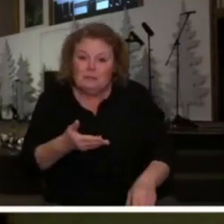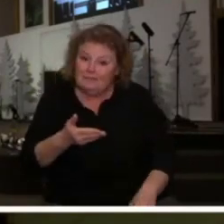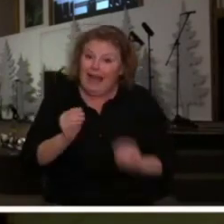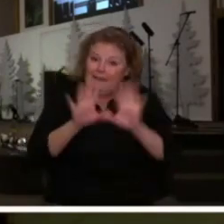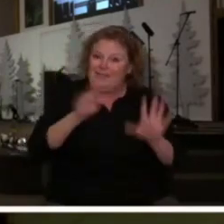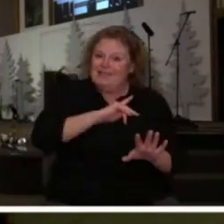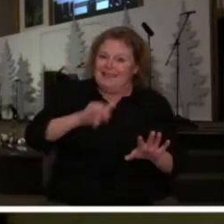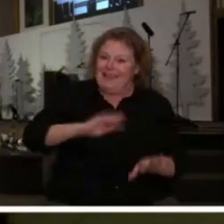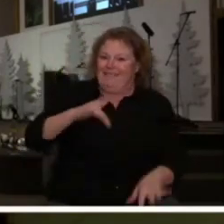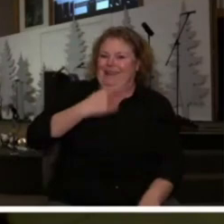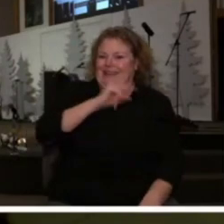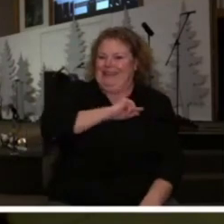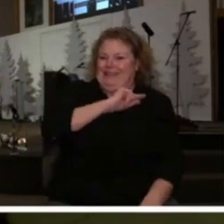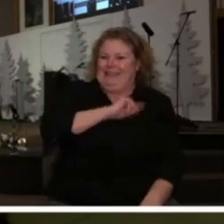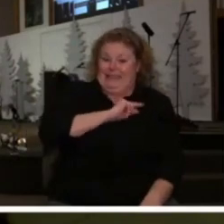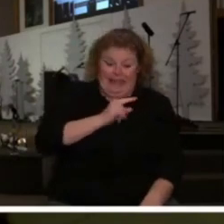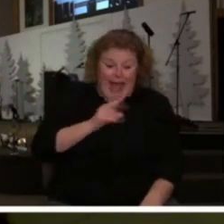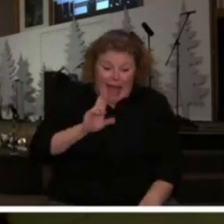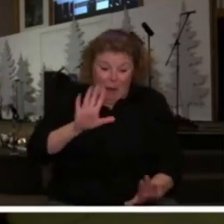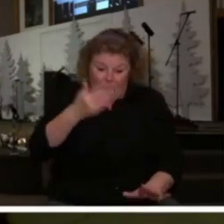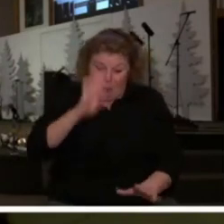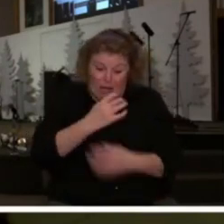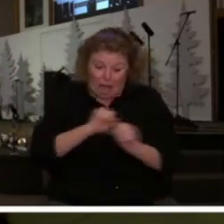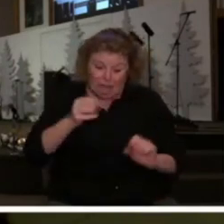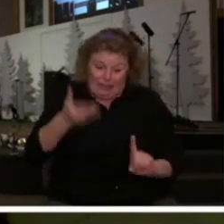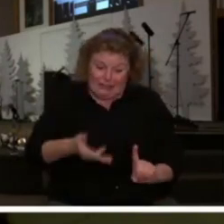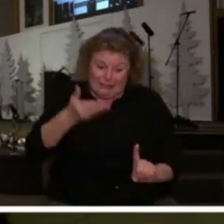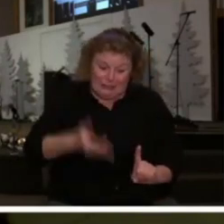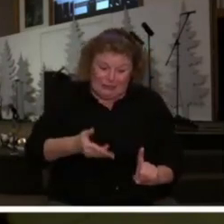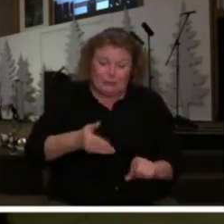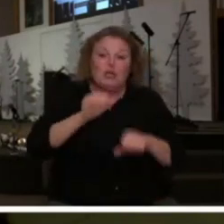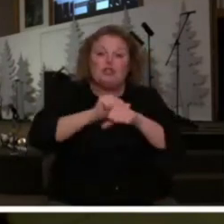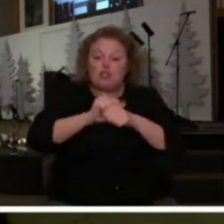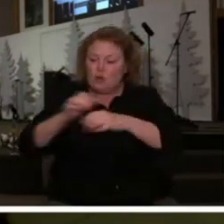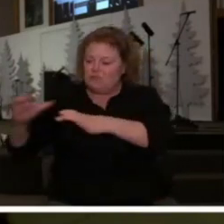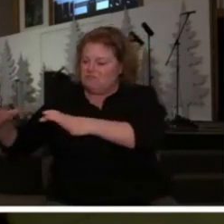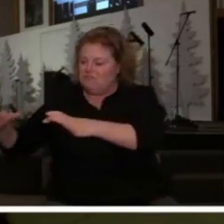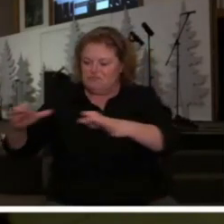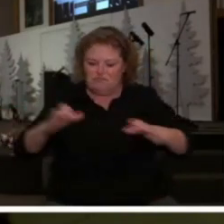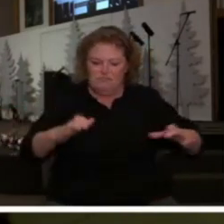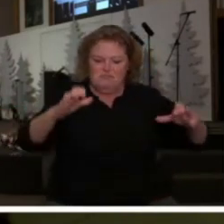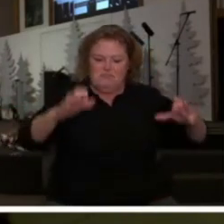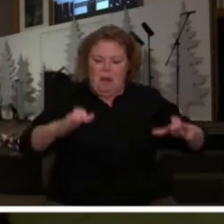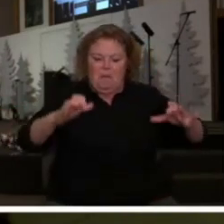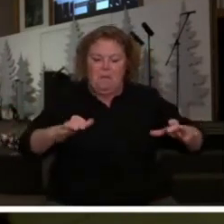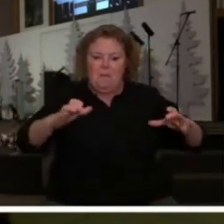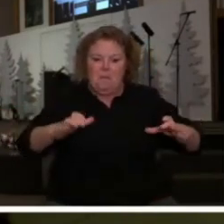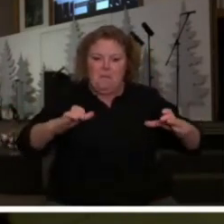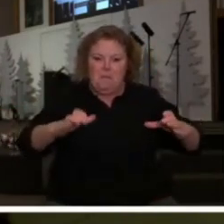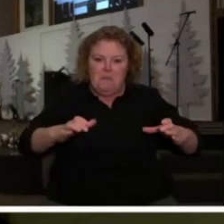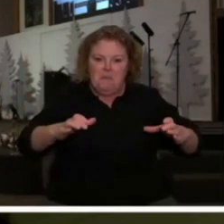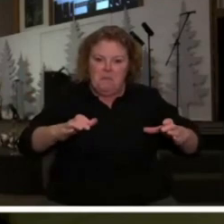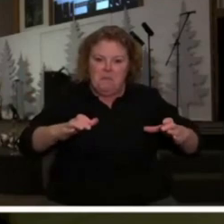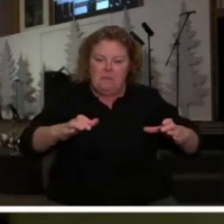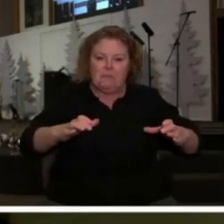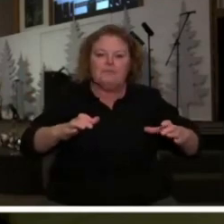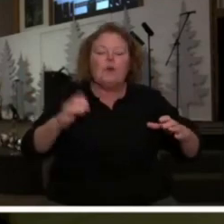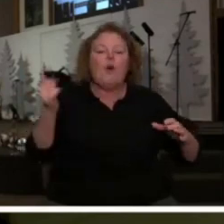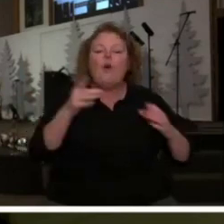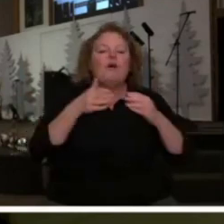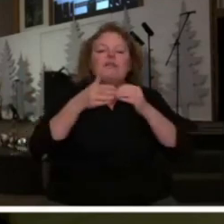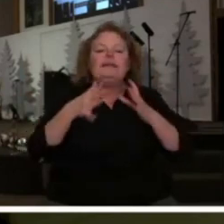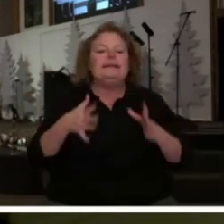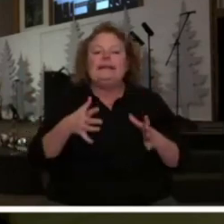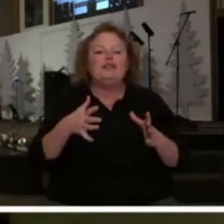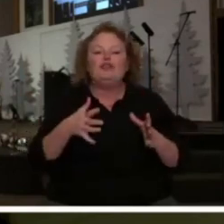and the leaders rolled the stone back on and then it's it's unique in the fact that all of the leaders that had